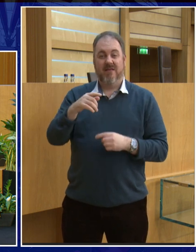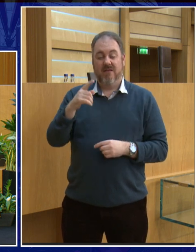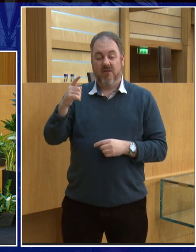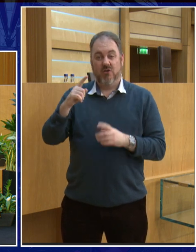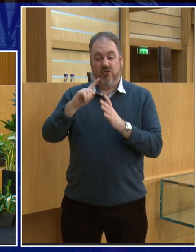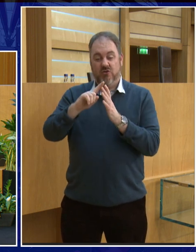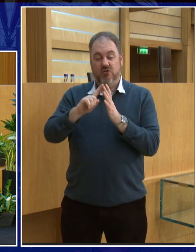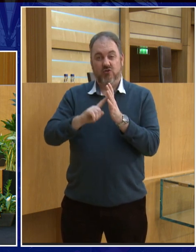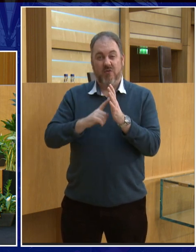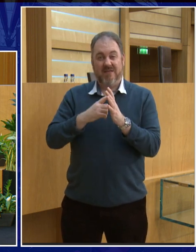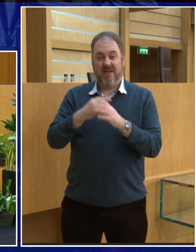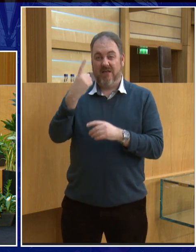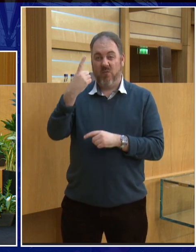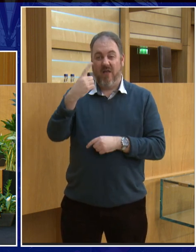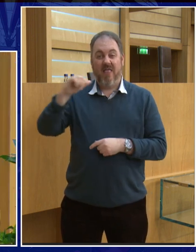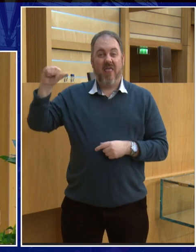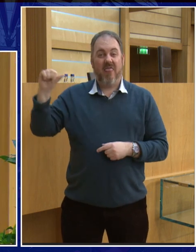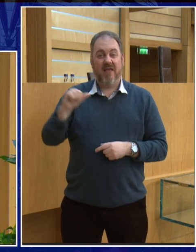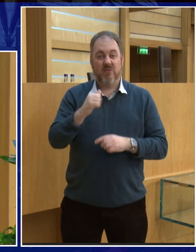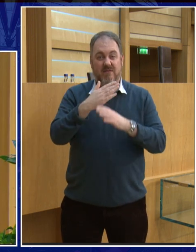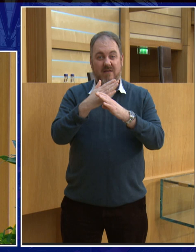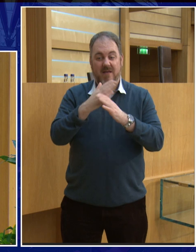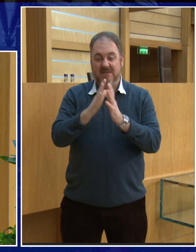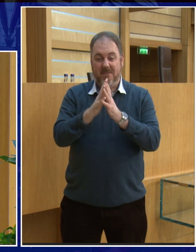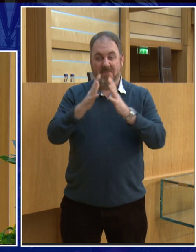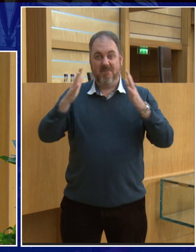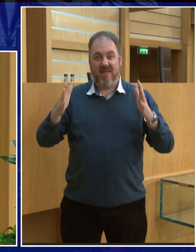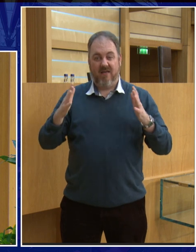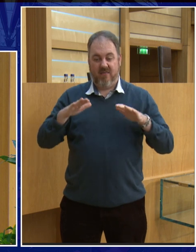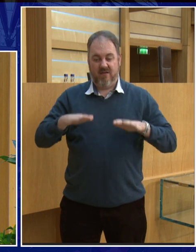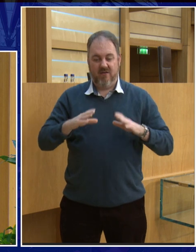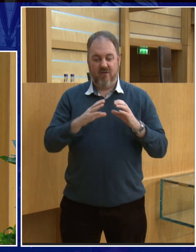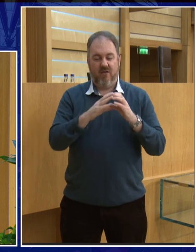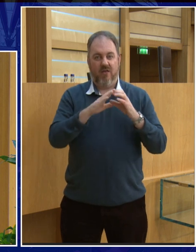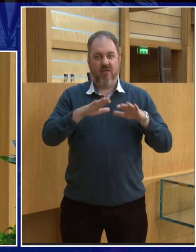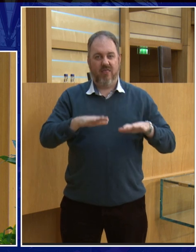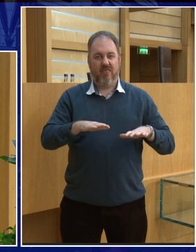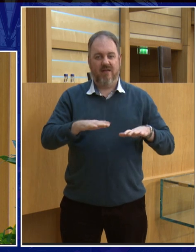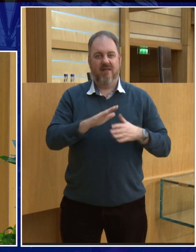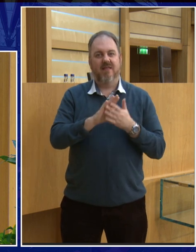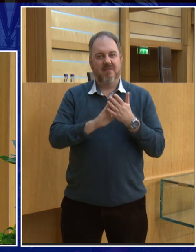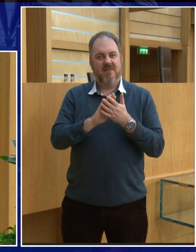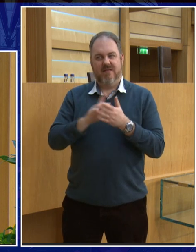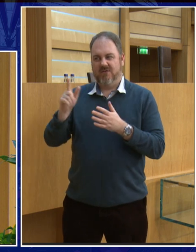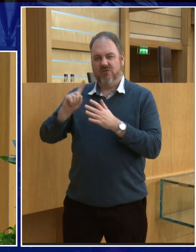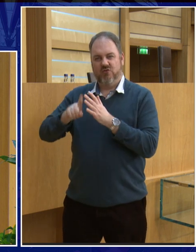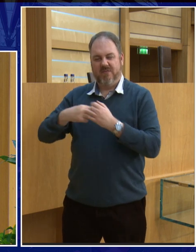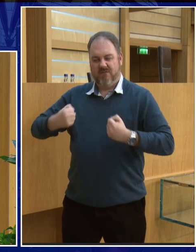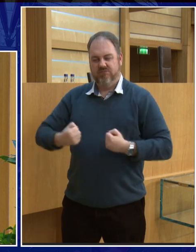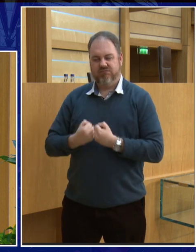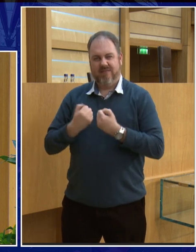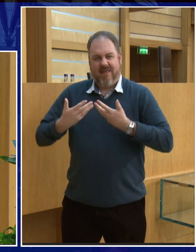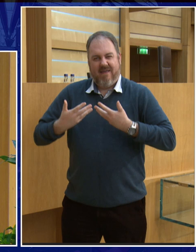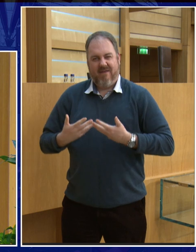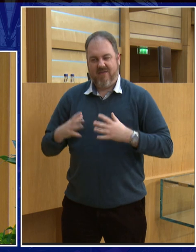into one Jupiter that's how big Jupiter is and when you're that big it means that you have lots of mass and so you can sort of attract